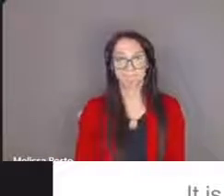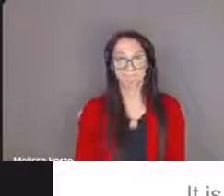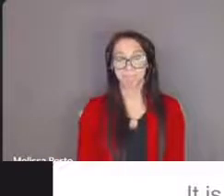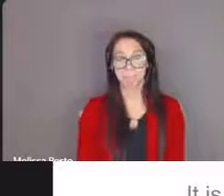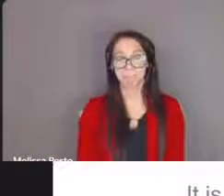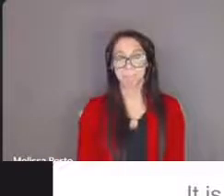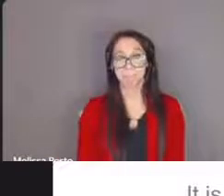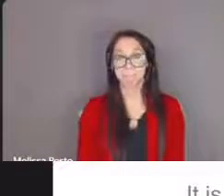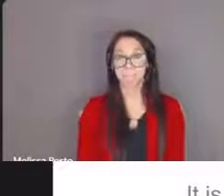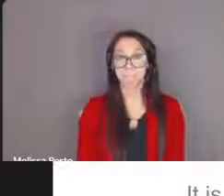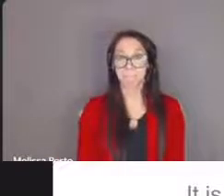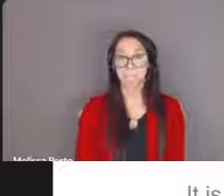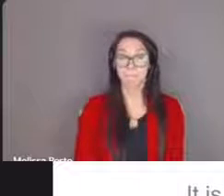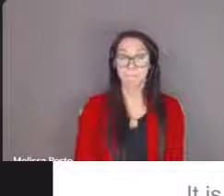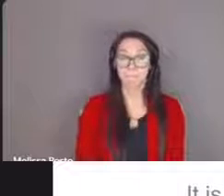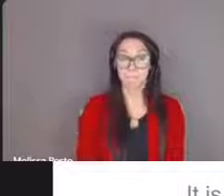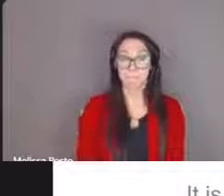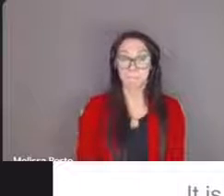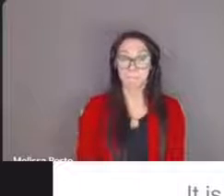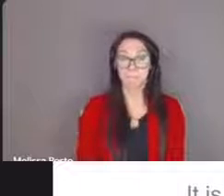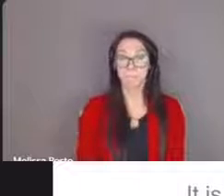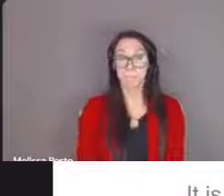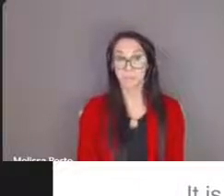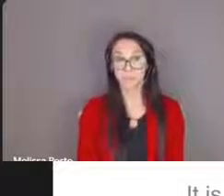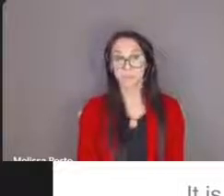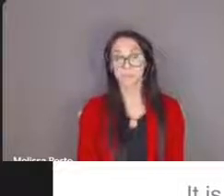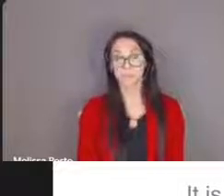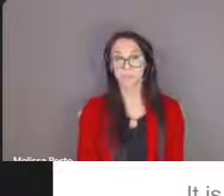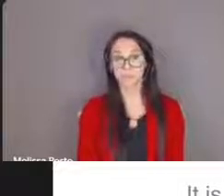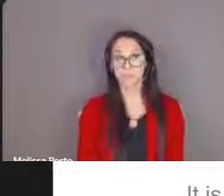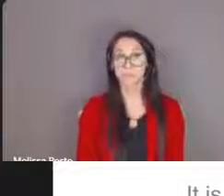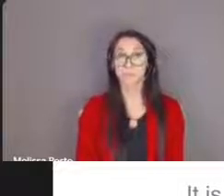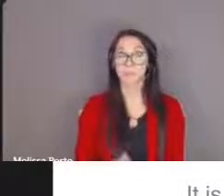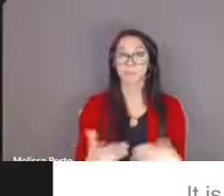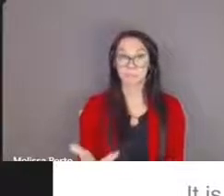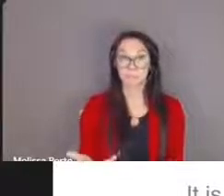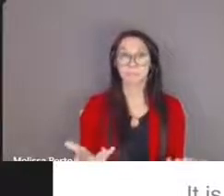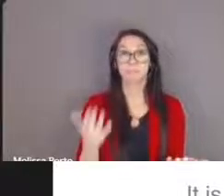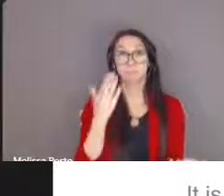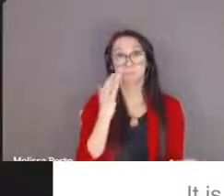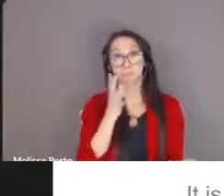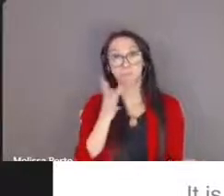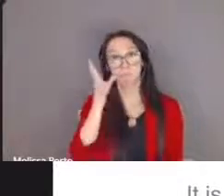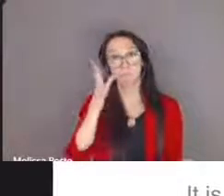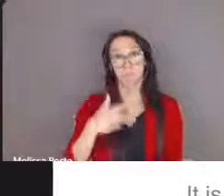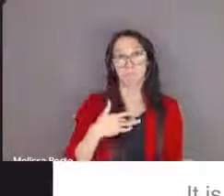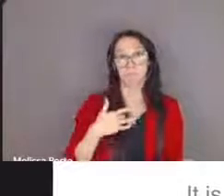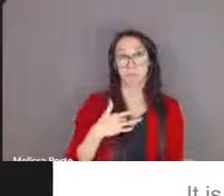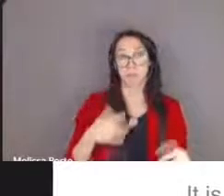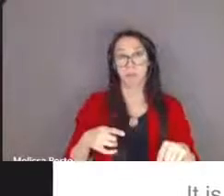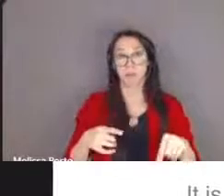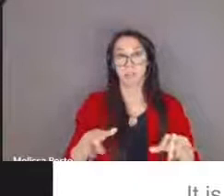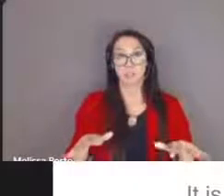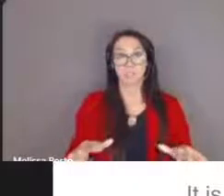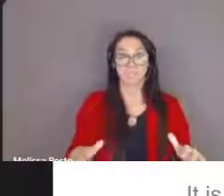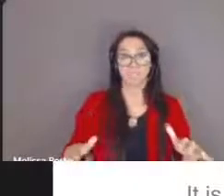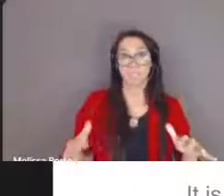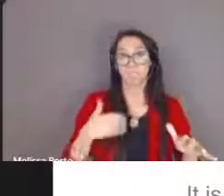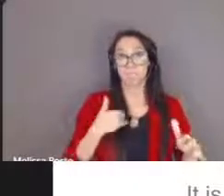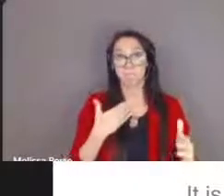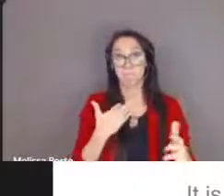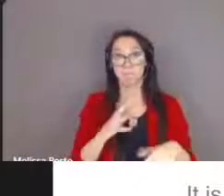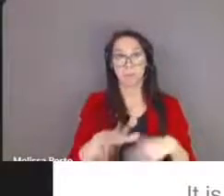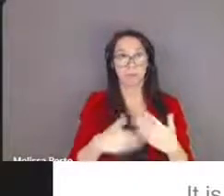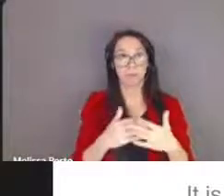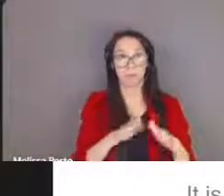and again we know that this is a time that's filled with trepidation for many of you so we want to make this transition to school as positive for both